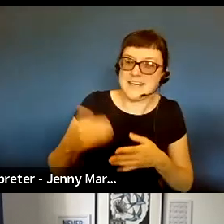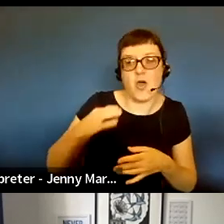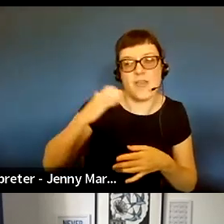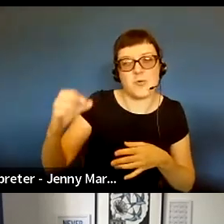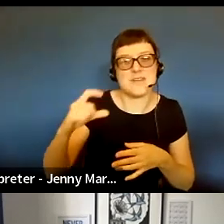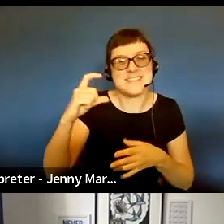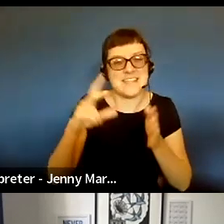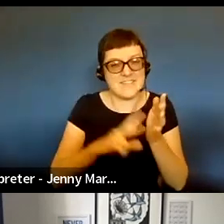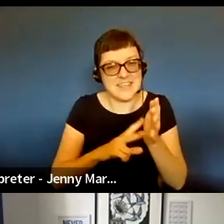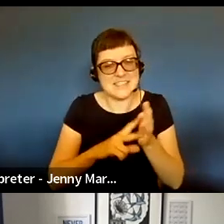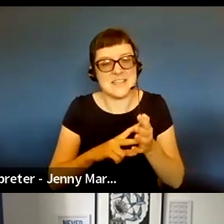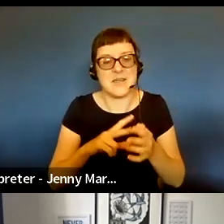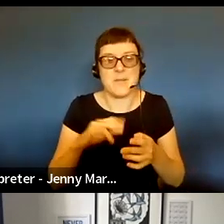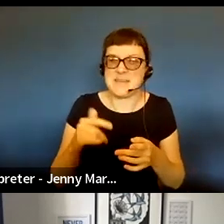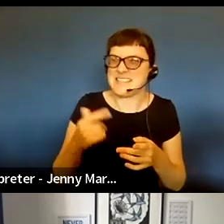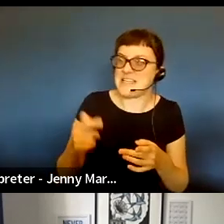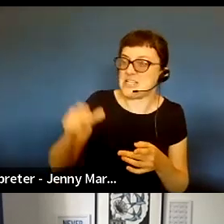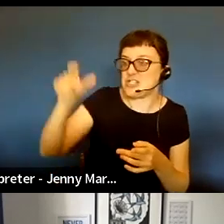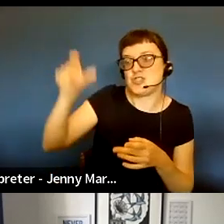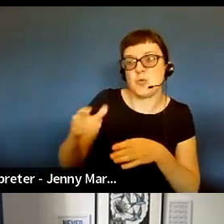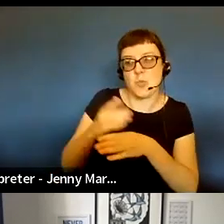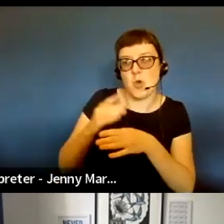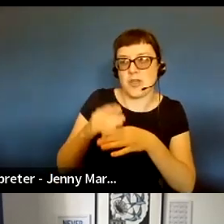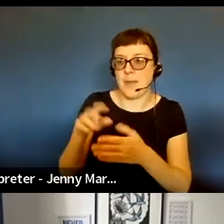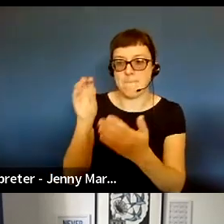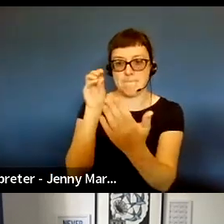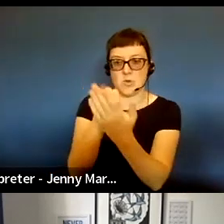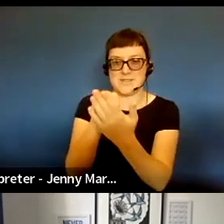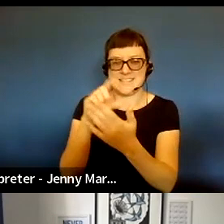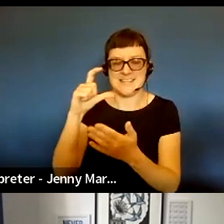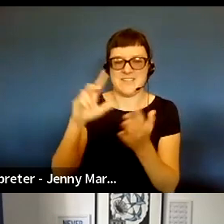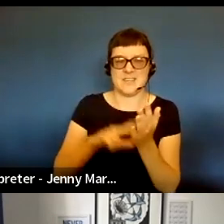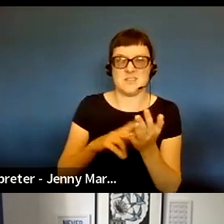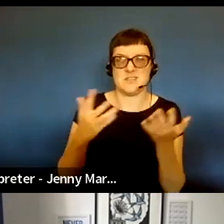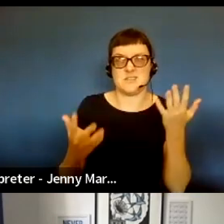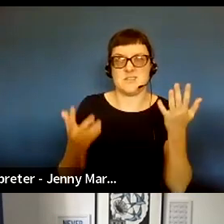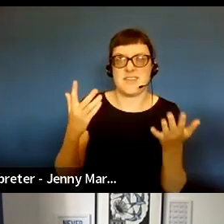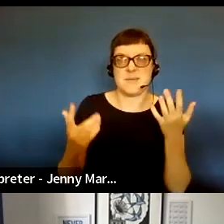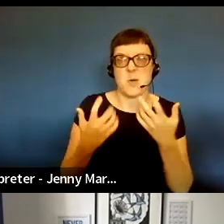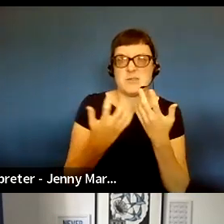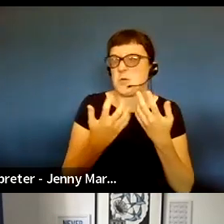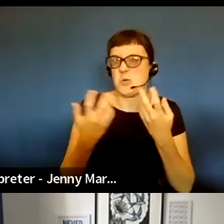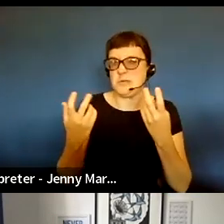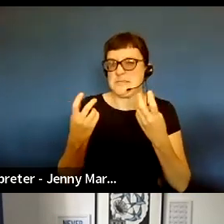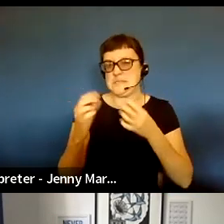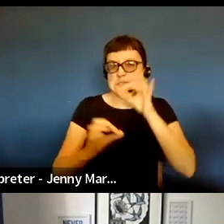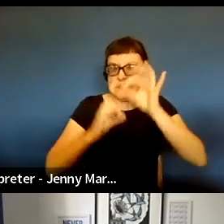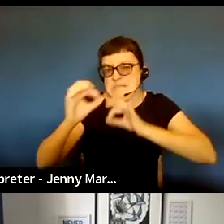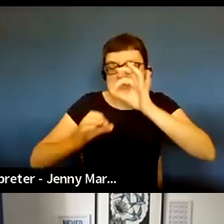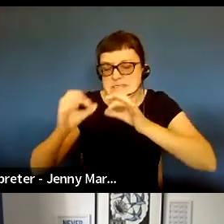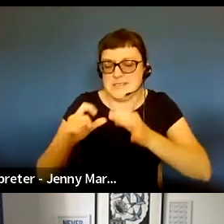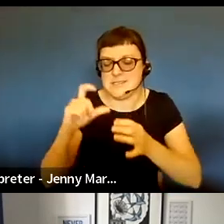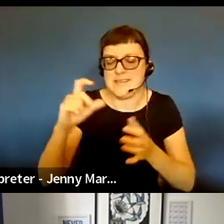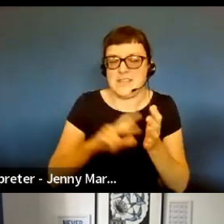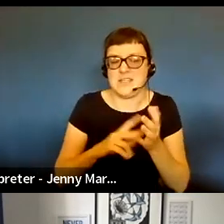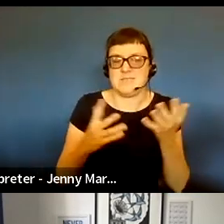often people may put kind of student work that they did on their CVs and things like that. So without kind of being too intrusive into people's CVs to kind of work that out. So